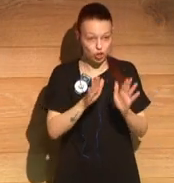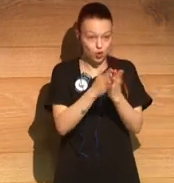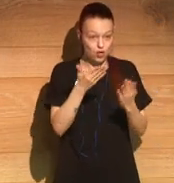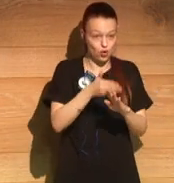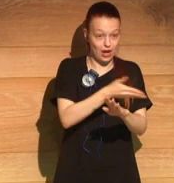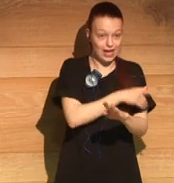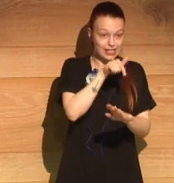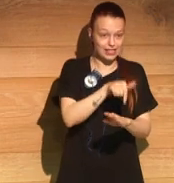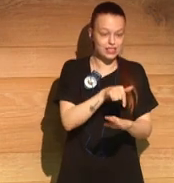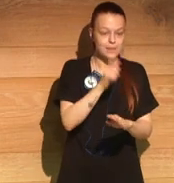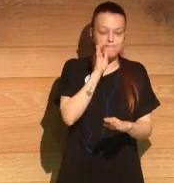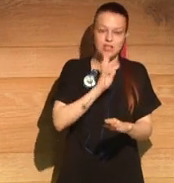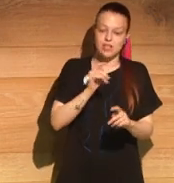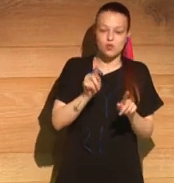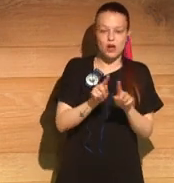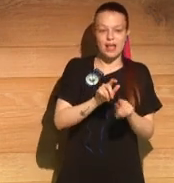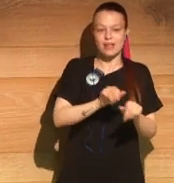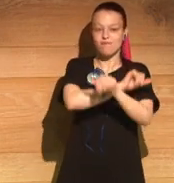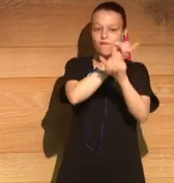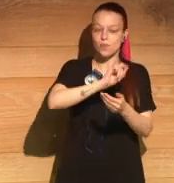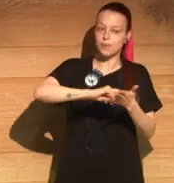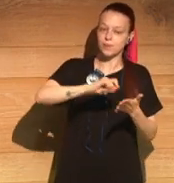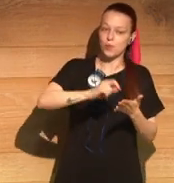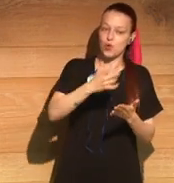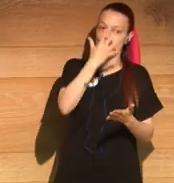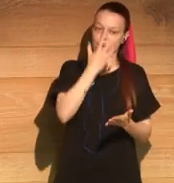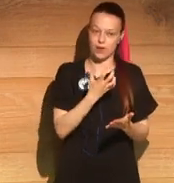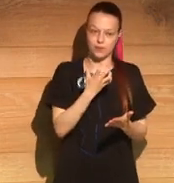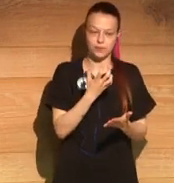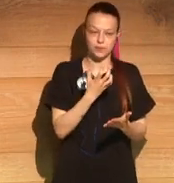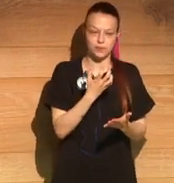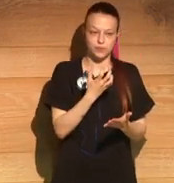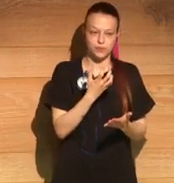And there's a more serious and dramatic tone.